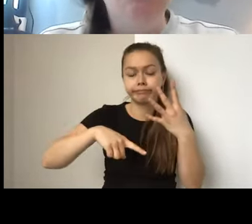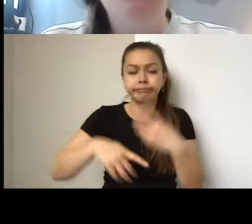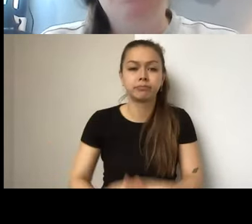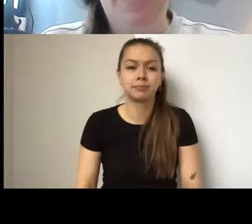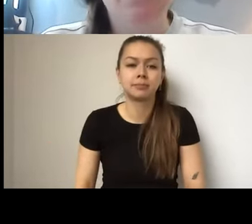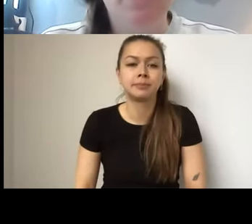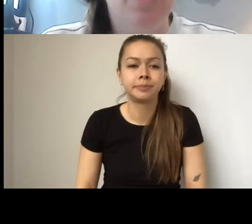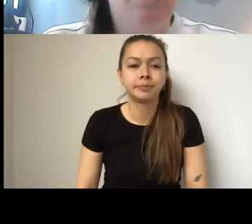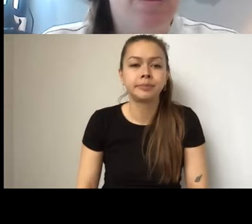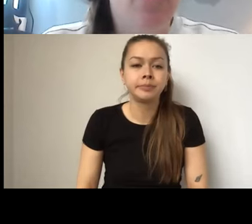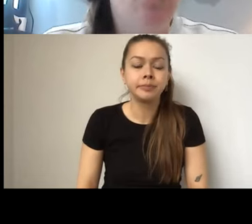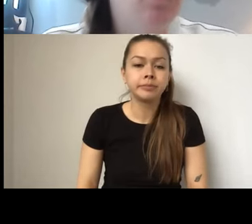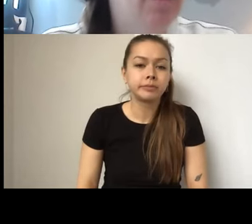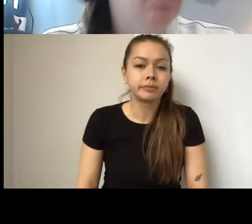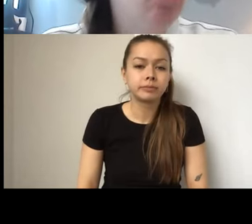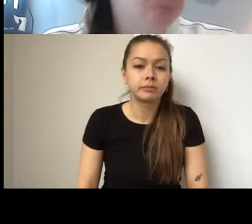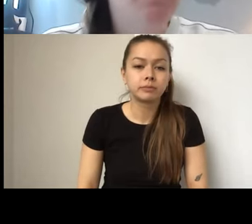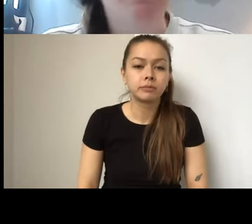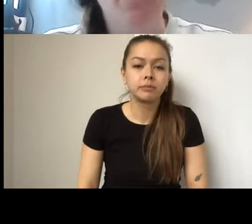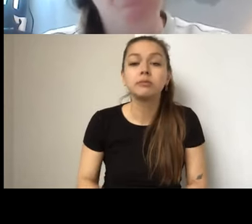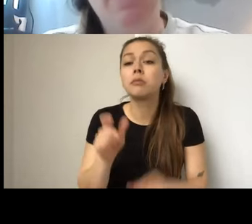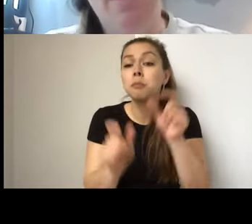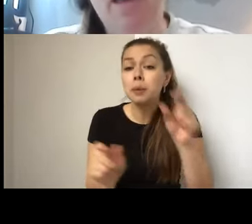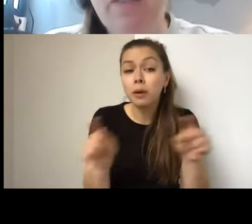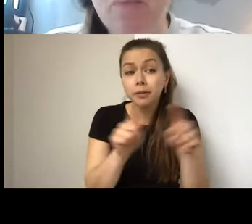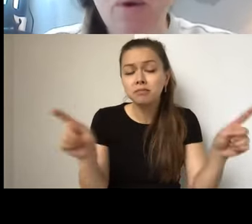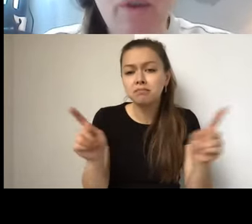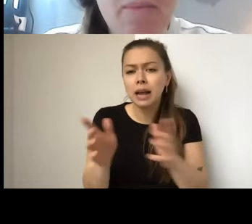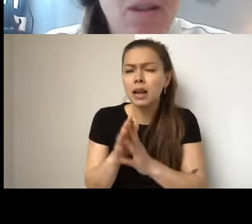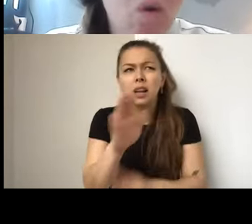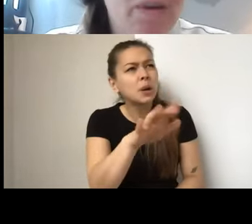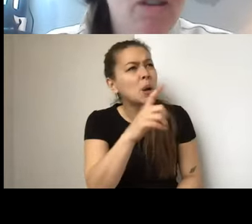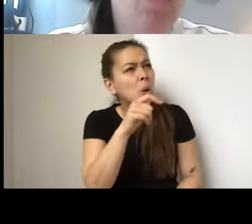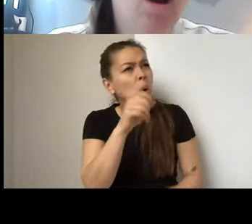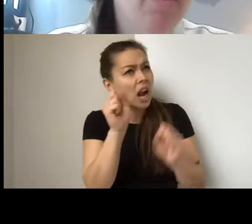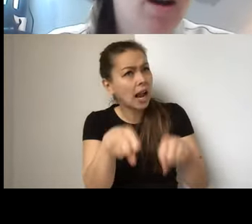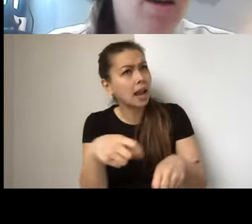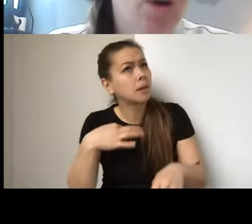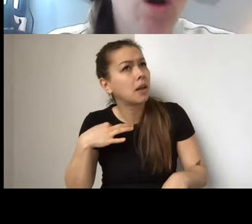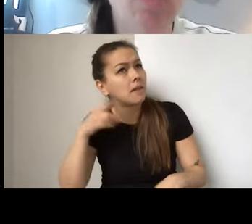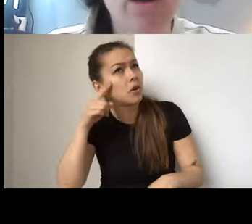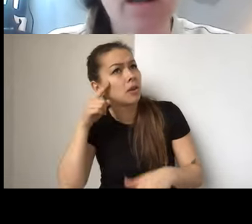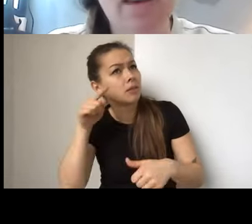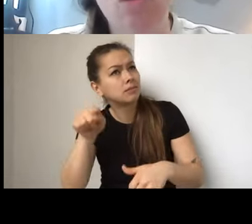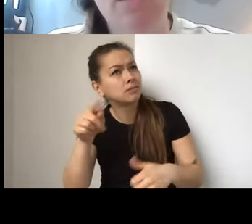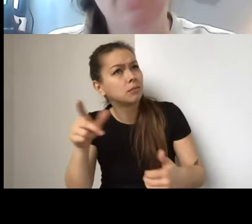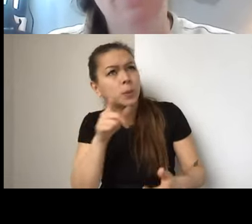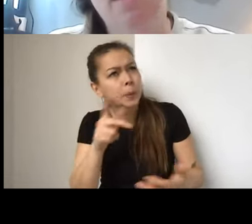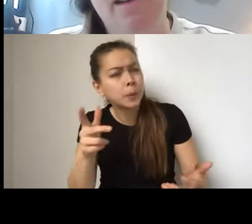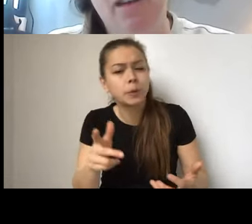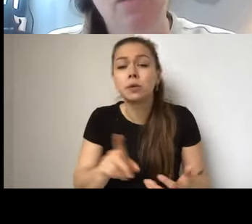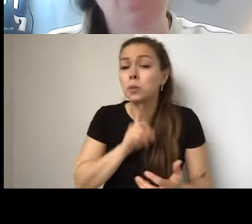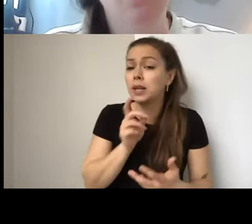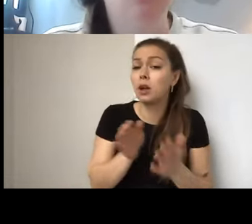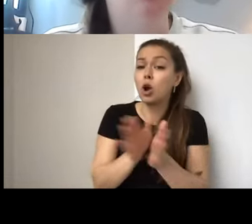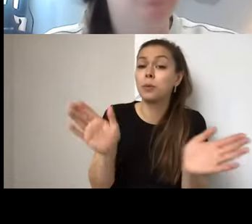People have been asking about who's eligible. As I said, this program is open to our arts organizations and